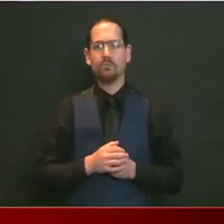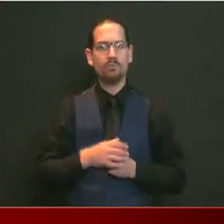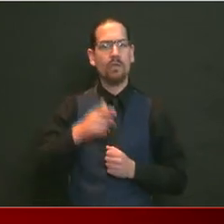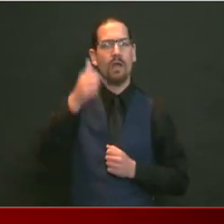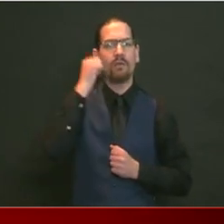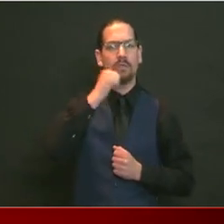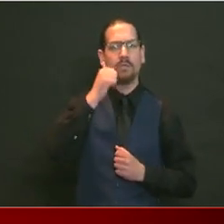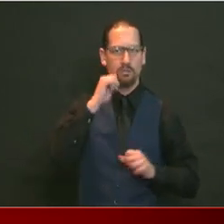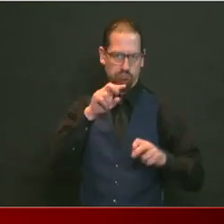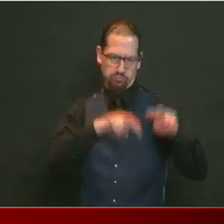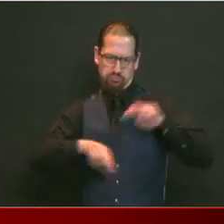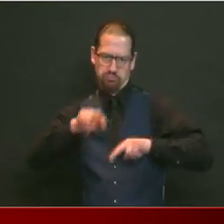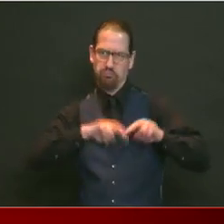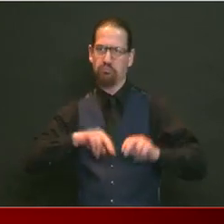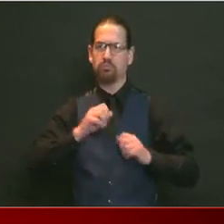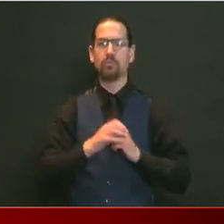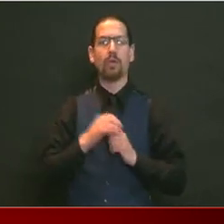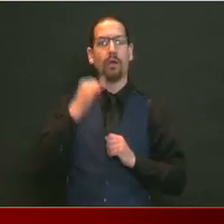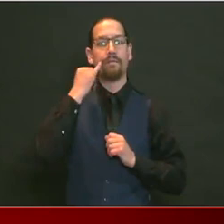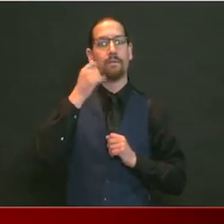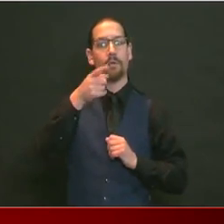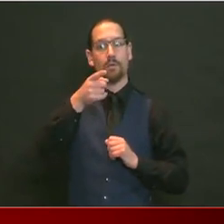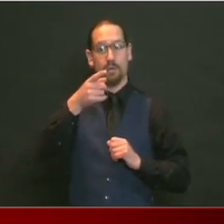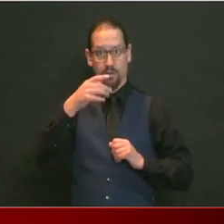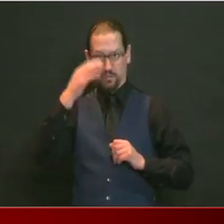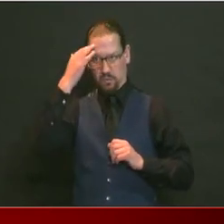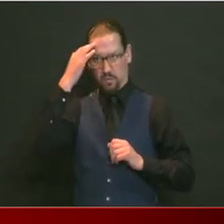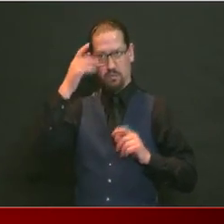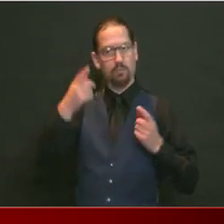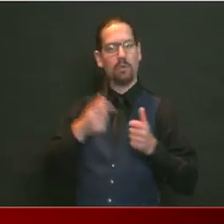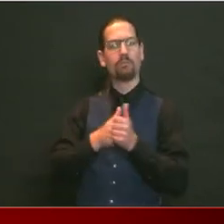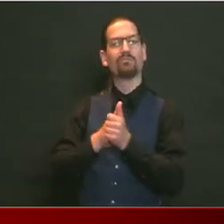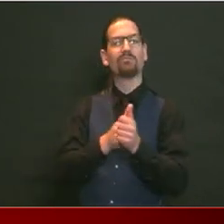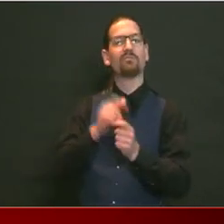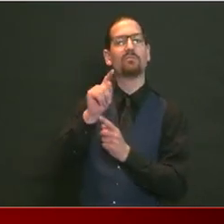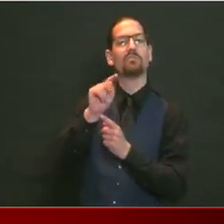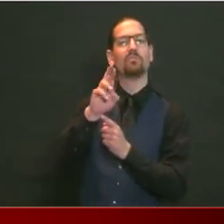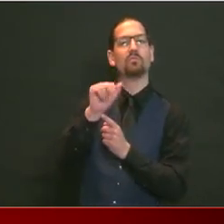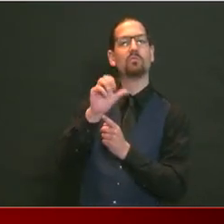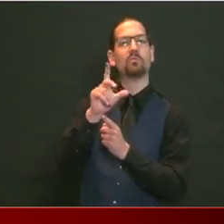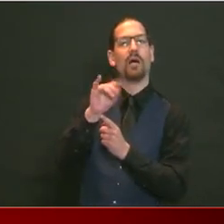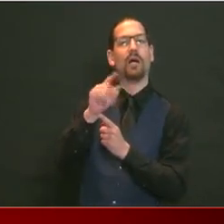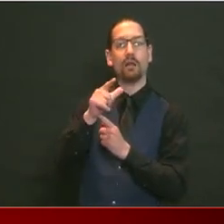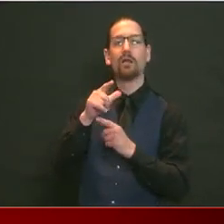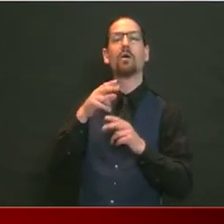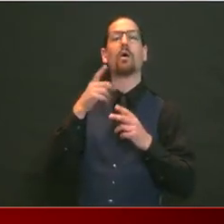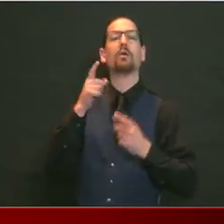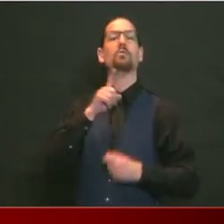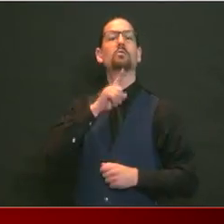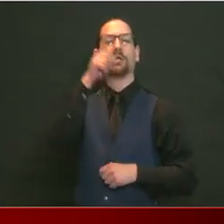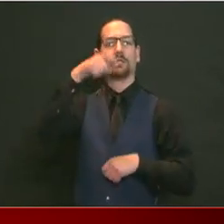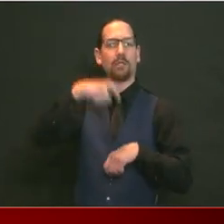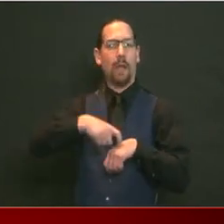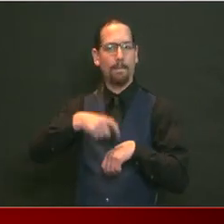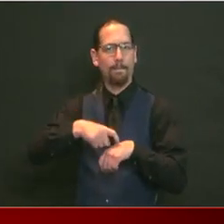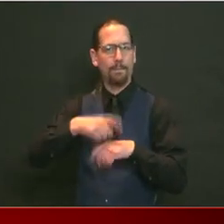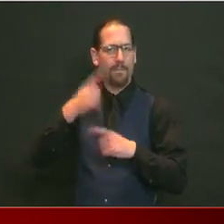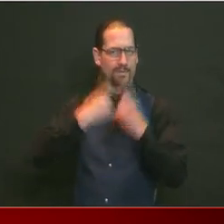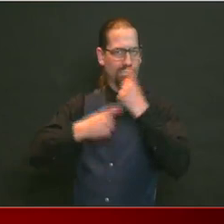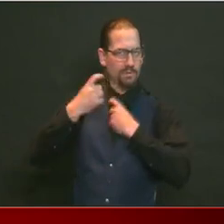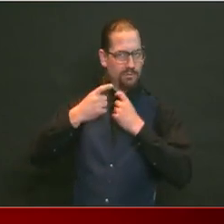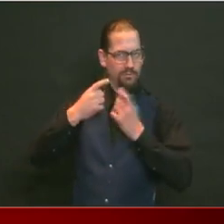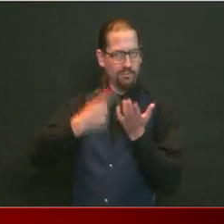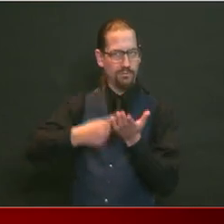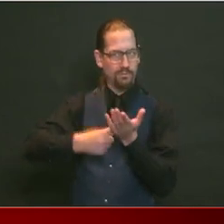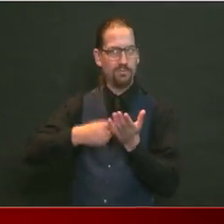anyone else to see where people are in real time, I want to again clarify that this technology is